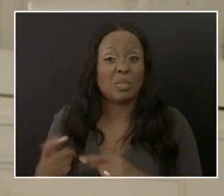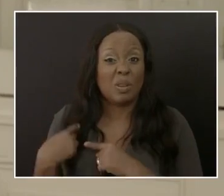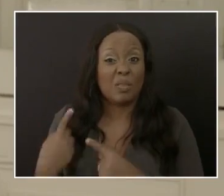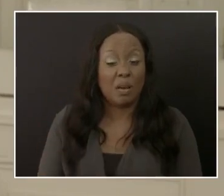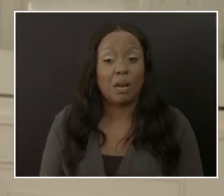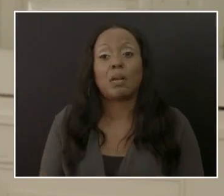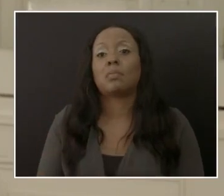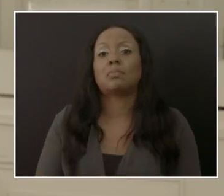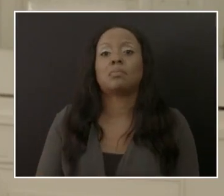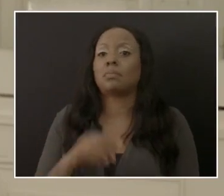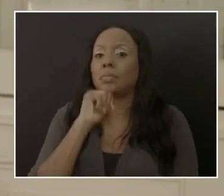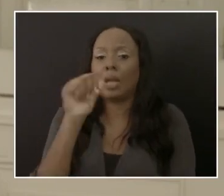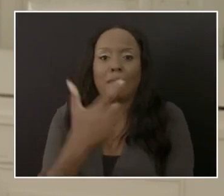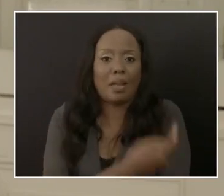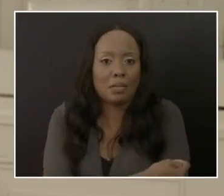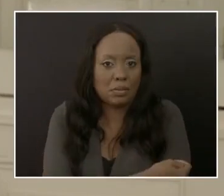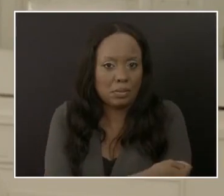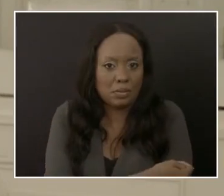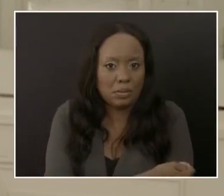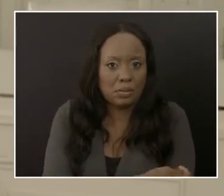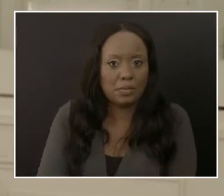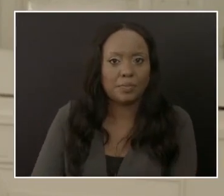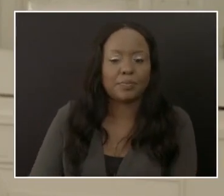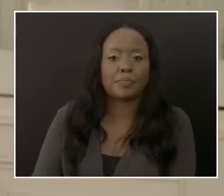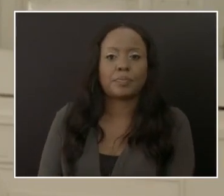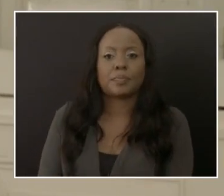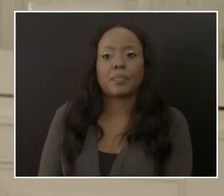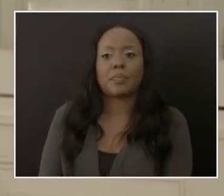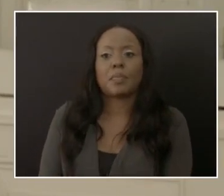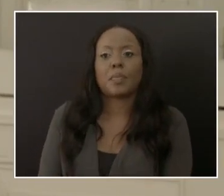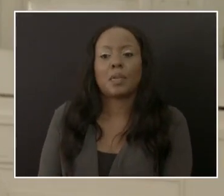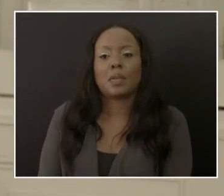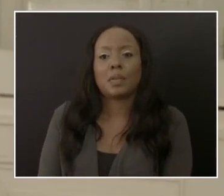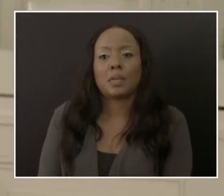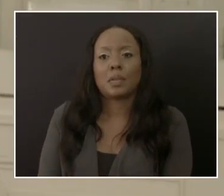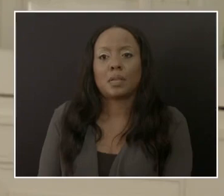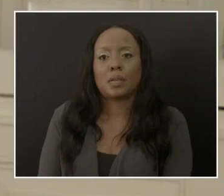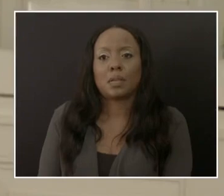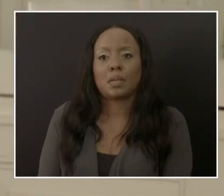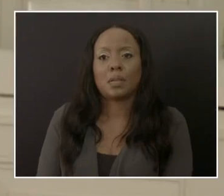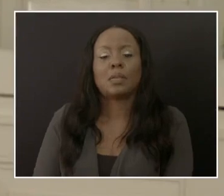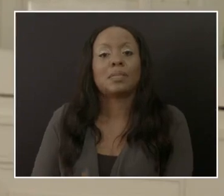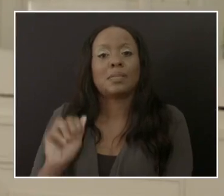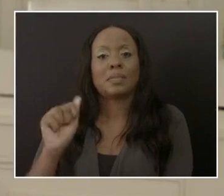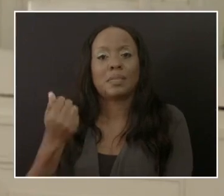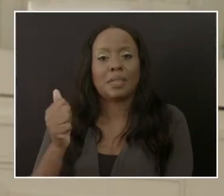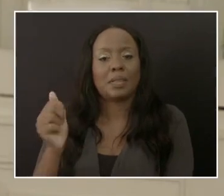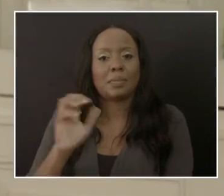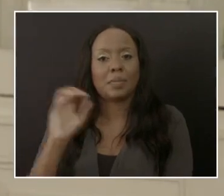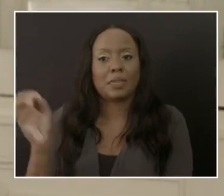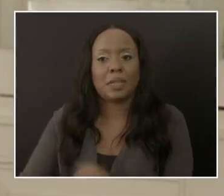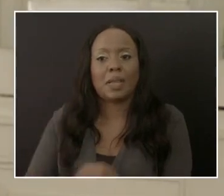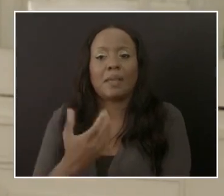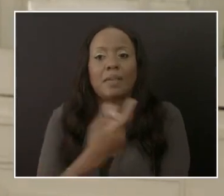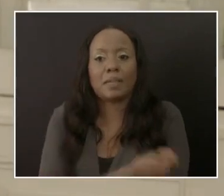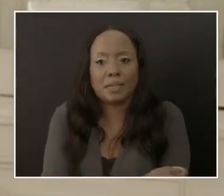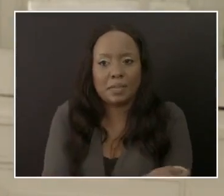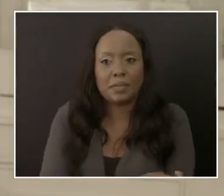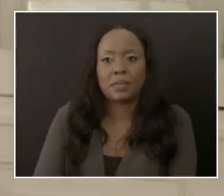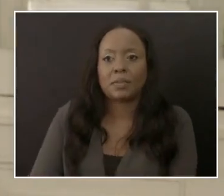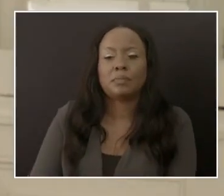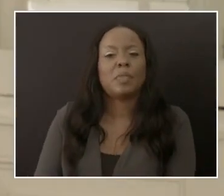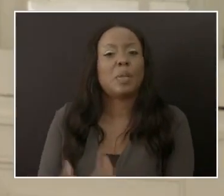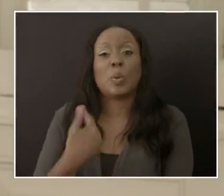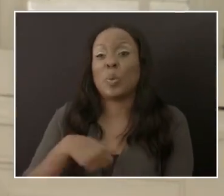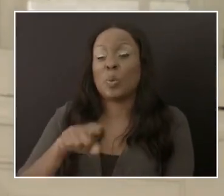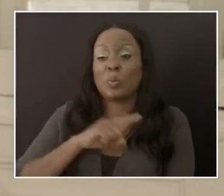unvaccinated. And 10% have been vaccinated. We have never told